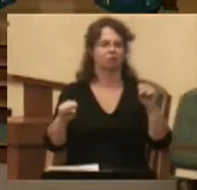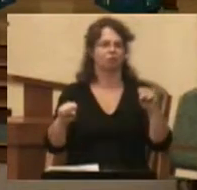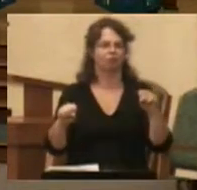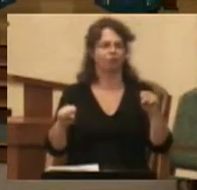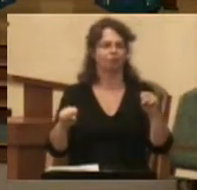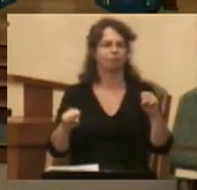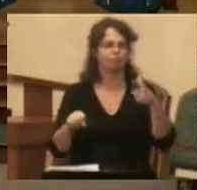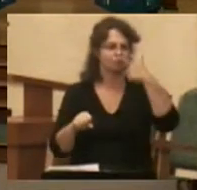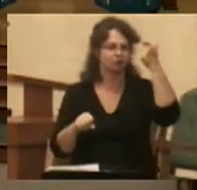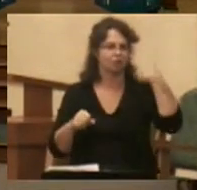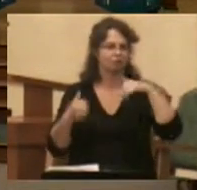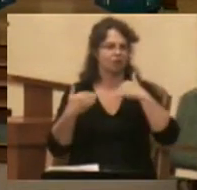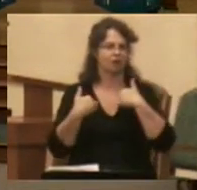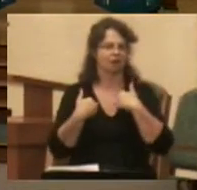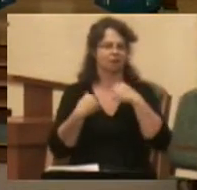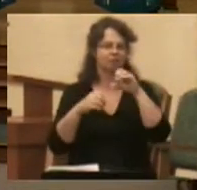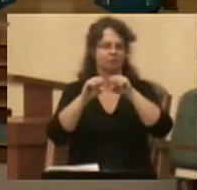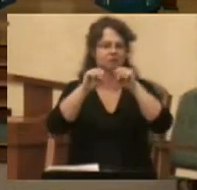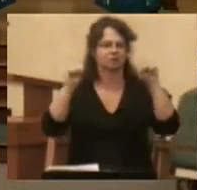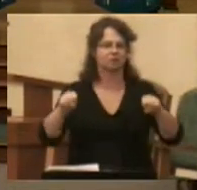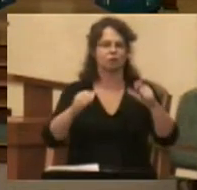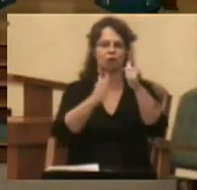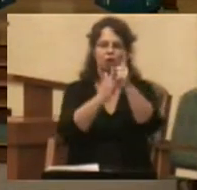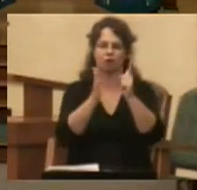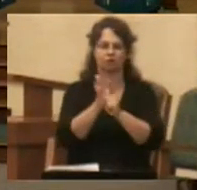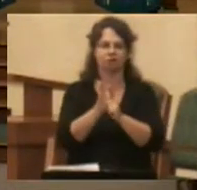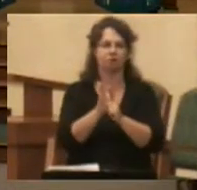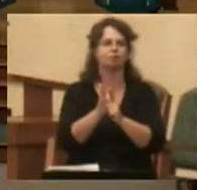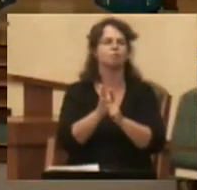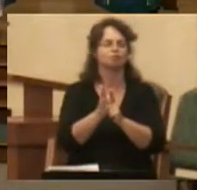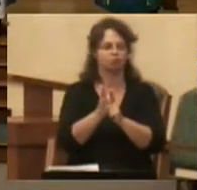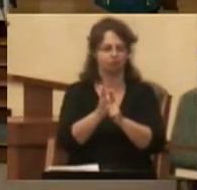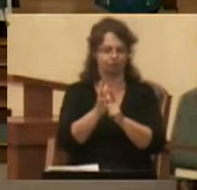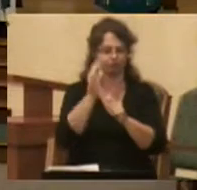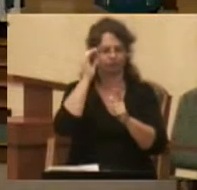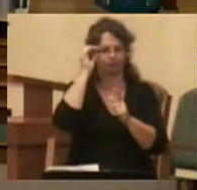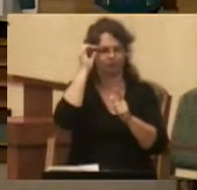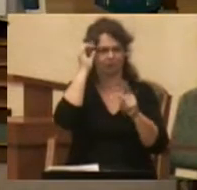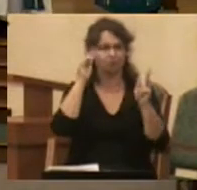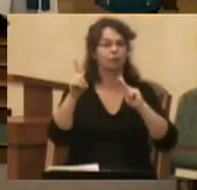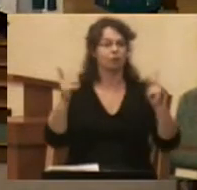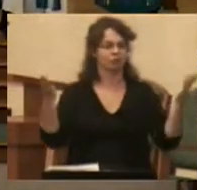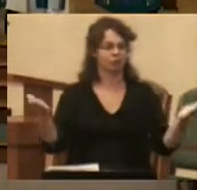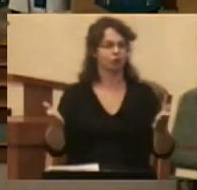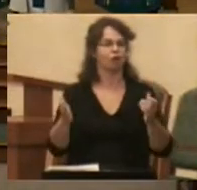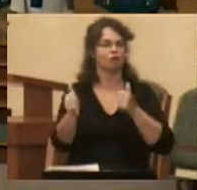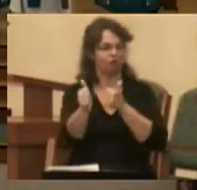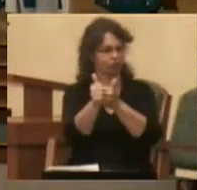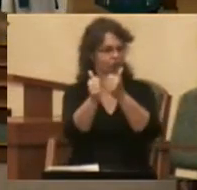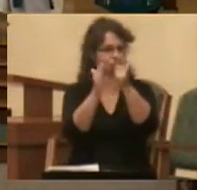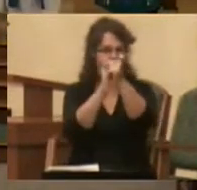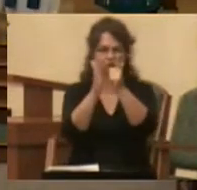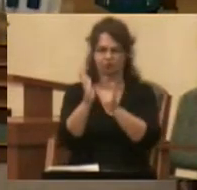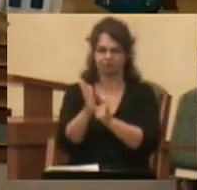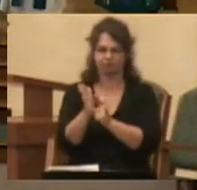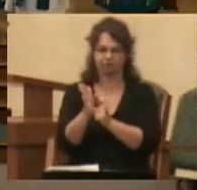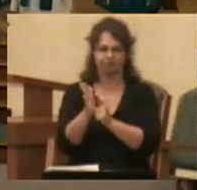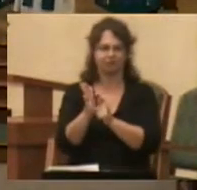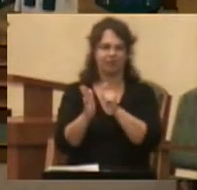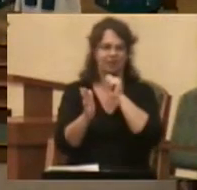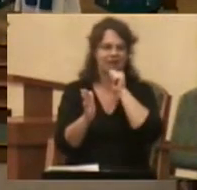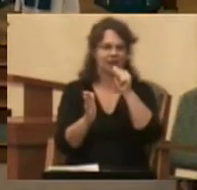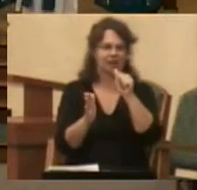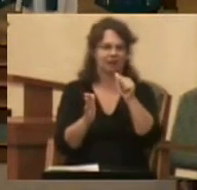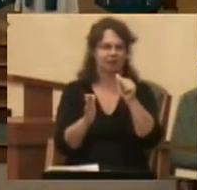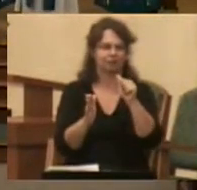have a system of laws and a legal system. People who by and large follow those laws. It's not like pickpockets are